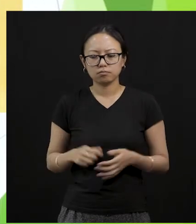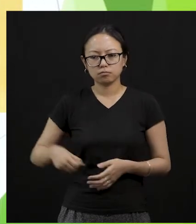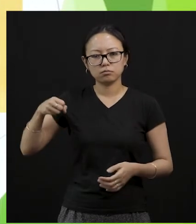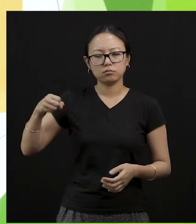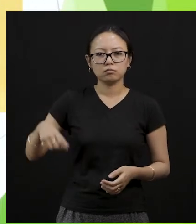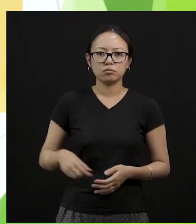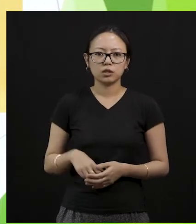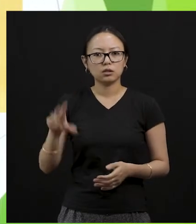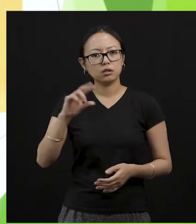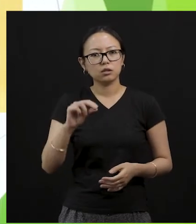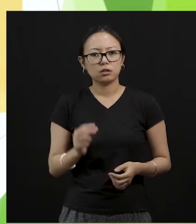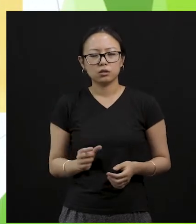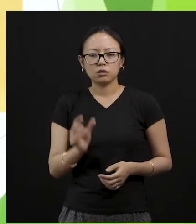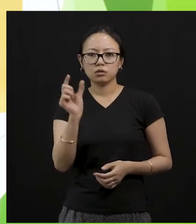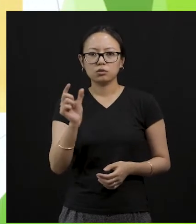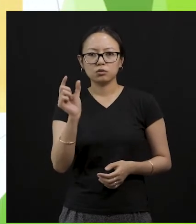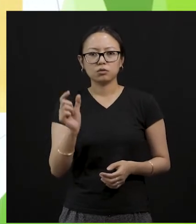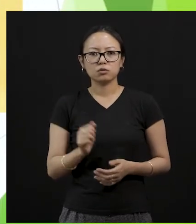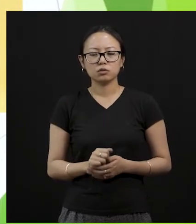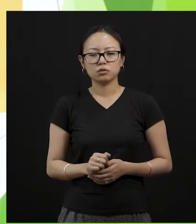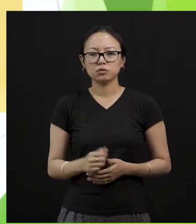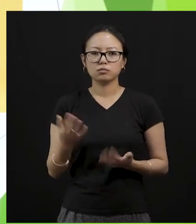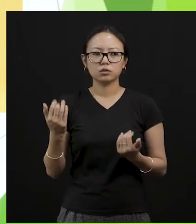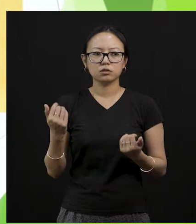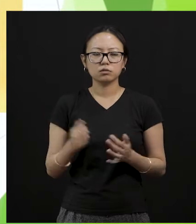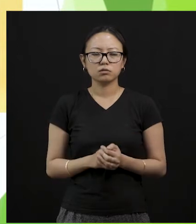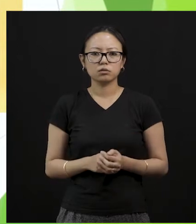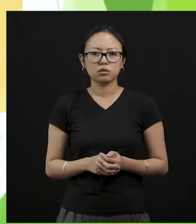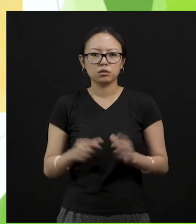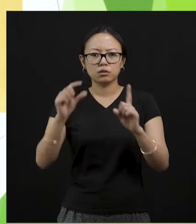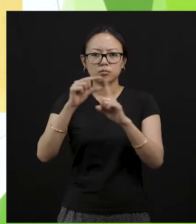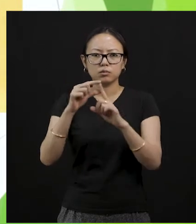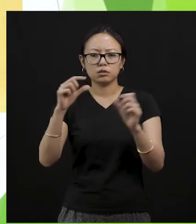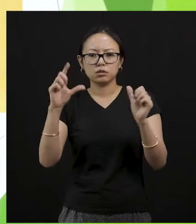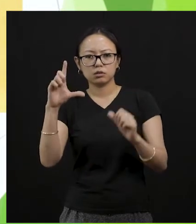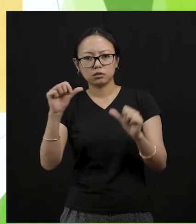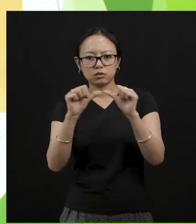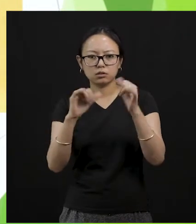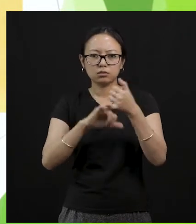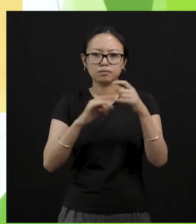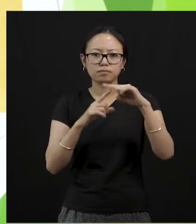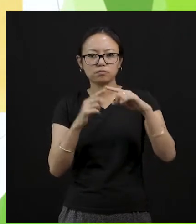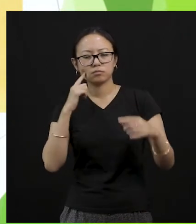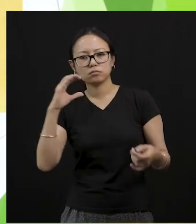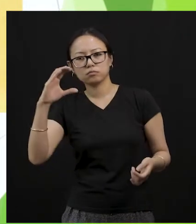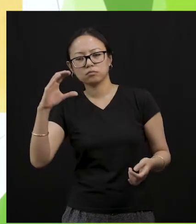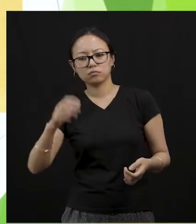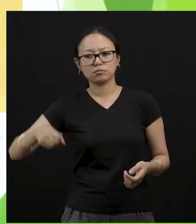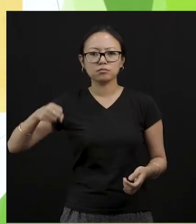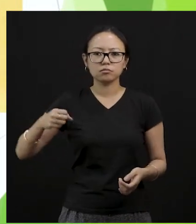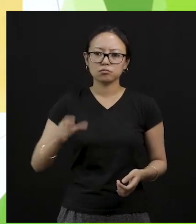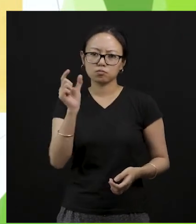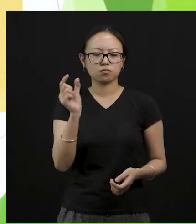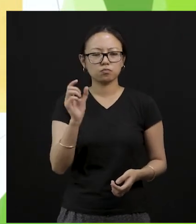Remember the first picture that I showed you if the world is full of plastic it's gonna be durable.